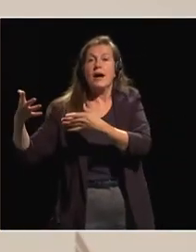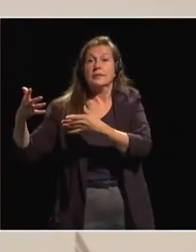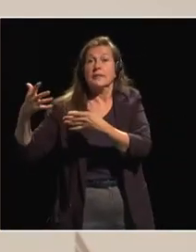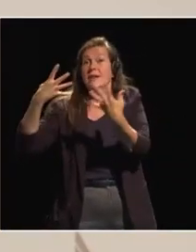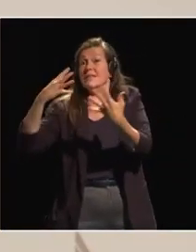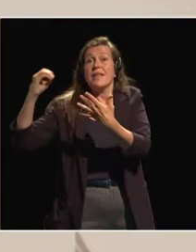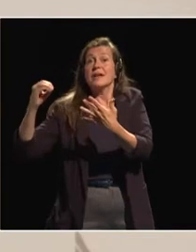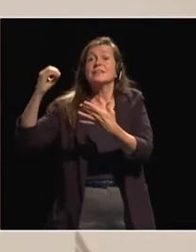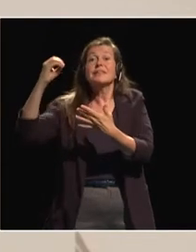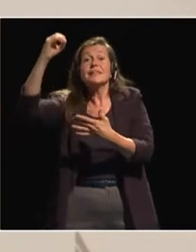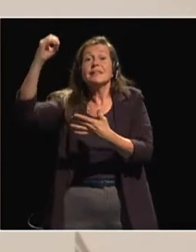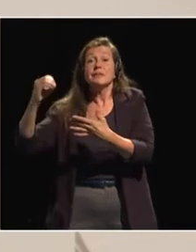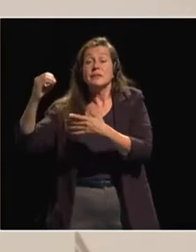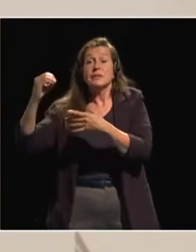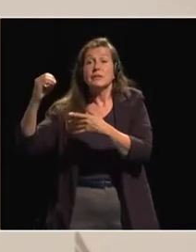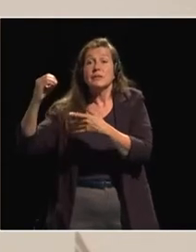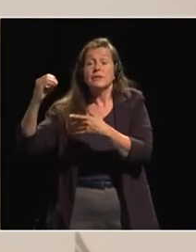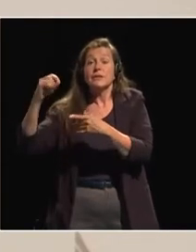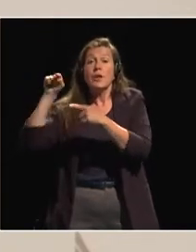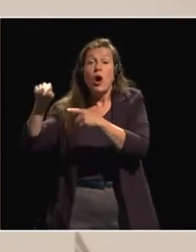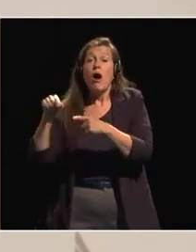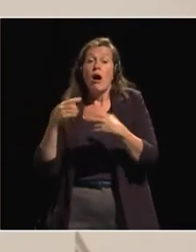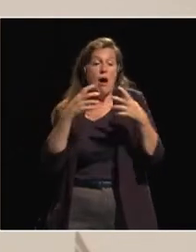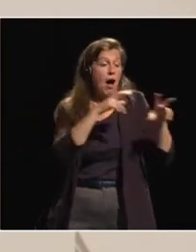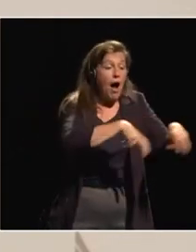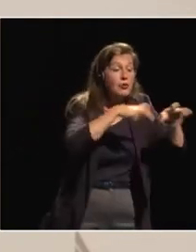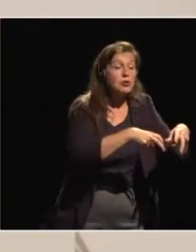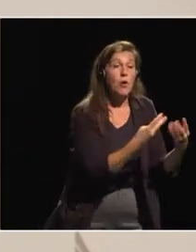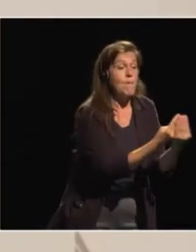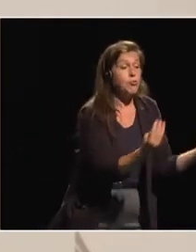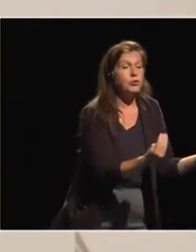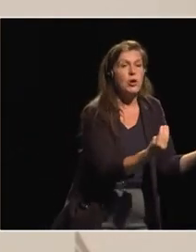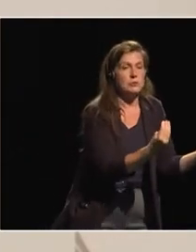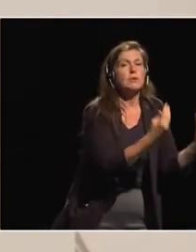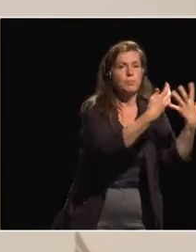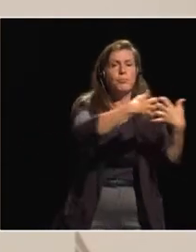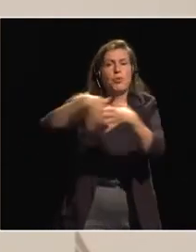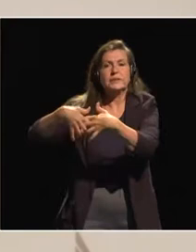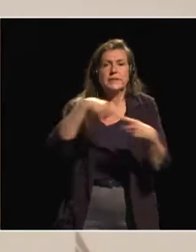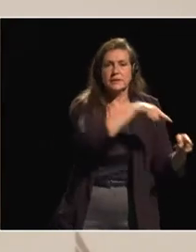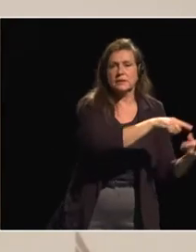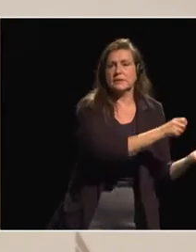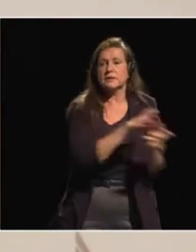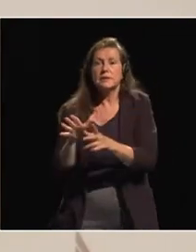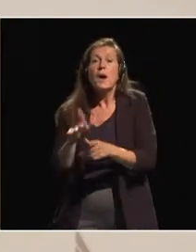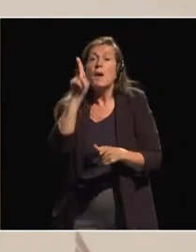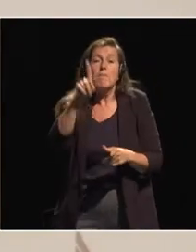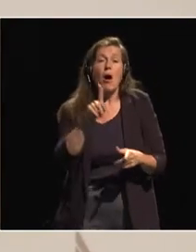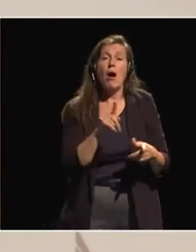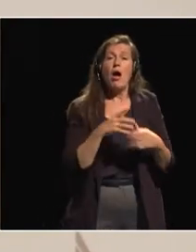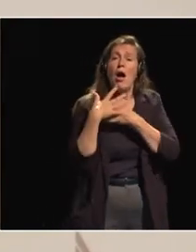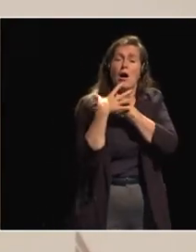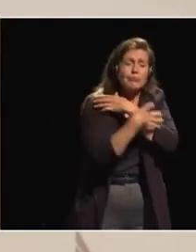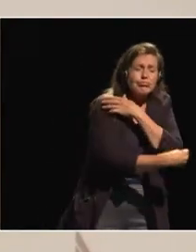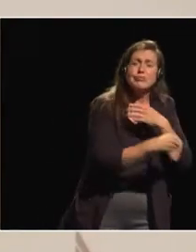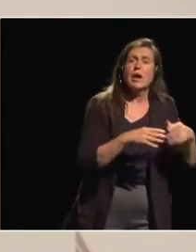% of the agricultural products are processed. But in least developed countries, I can less